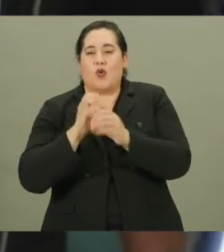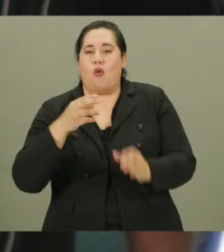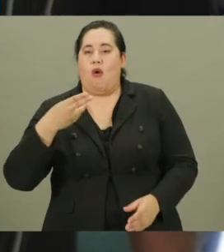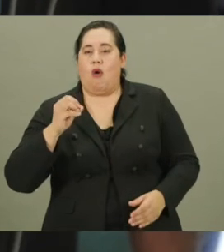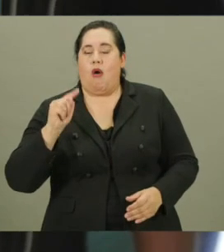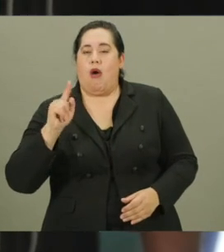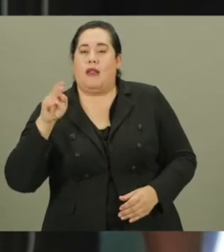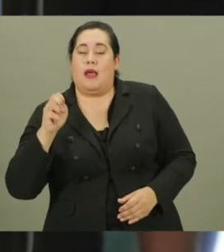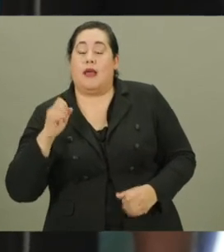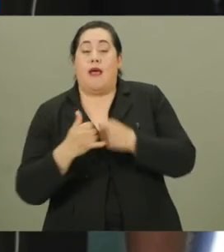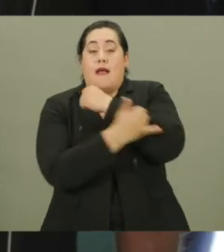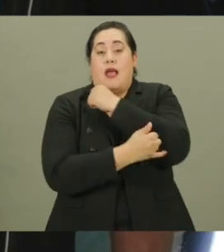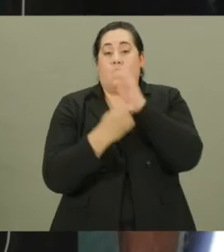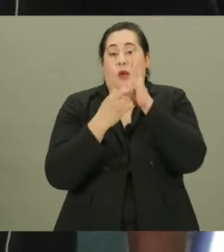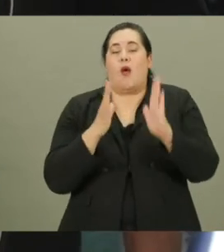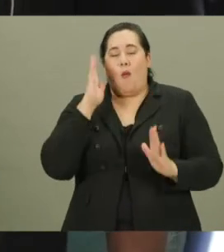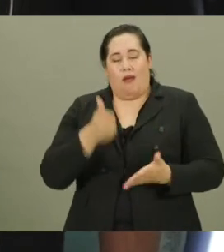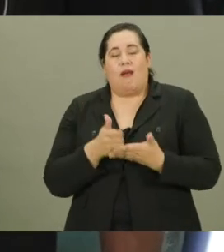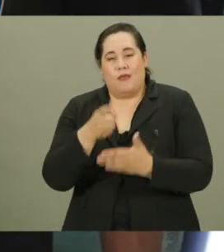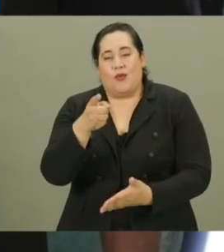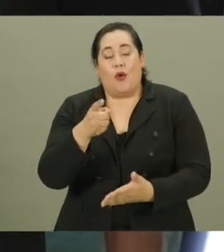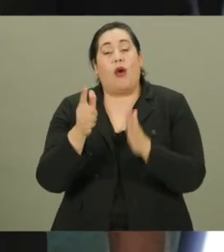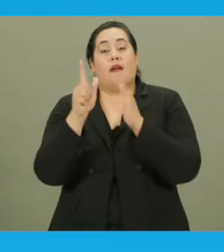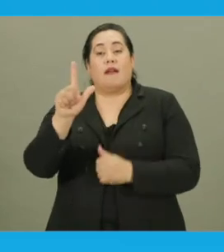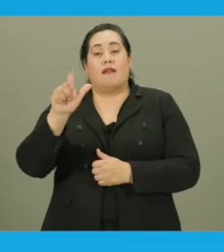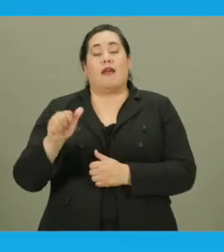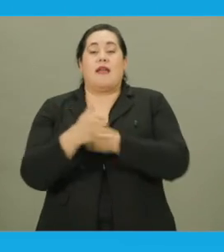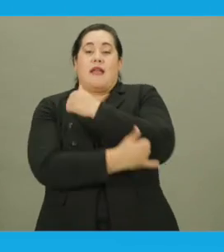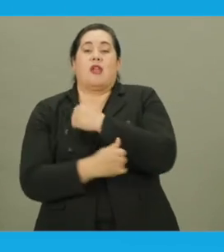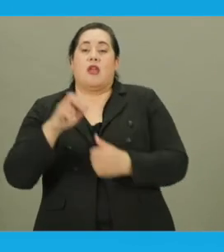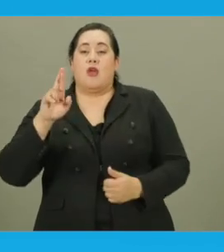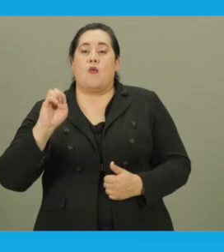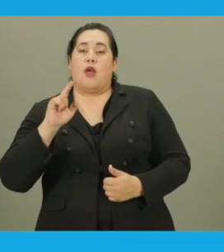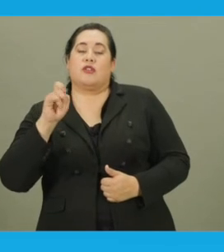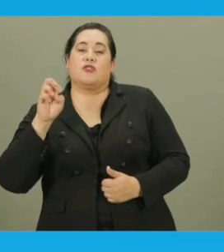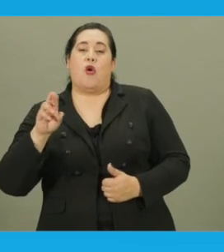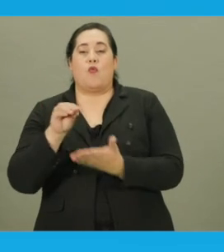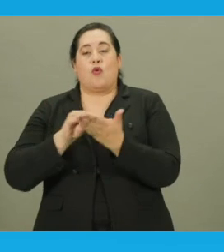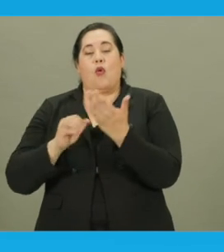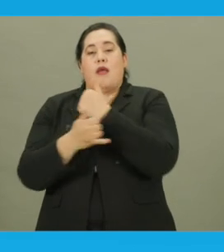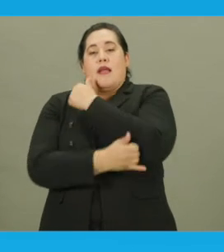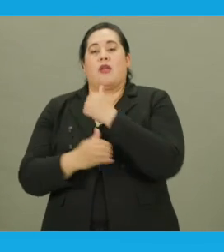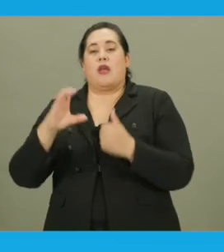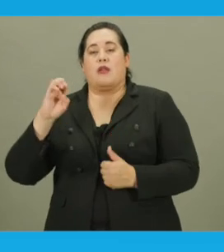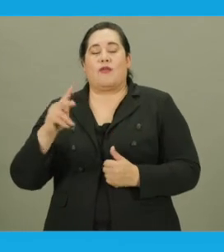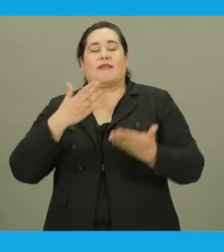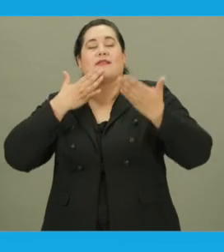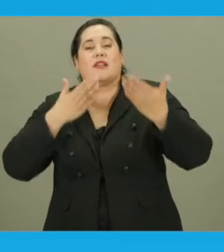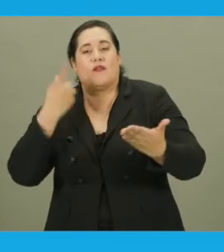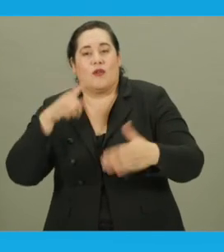election worker hotline and a county representative will help you. The Los Angeles County Registrar Recorder County Clerk